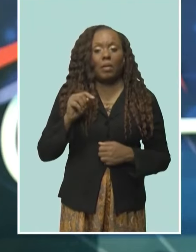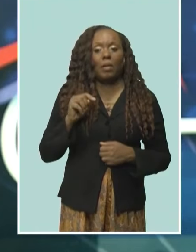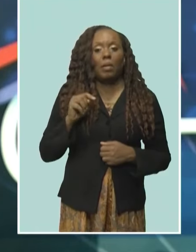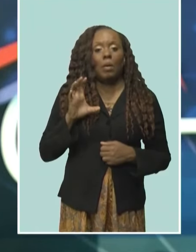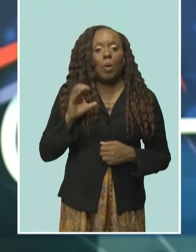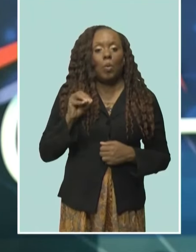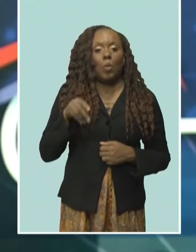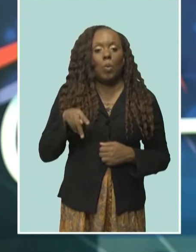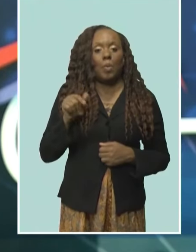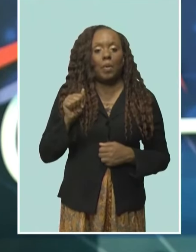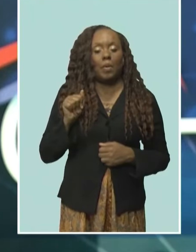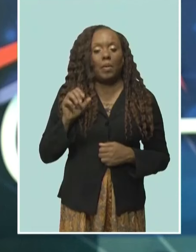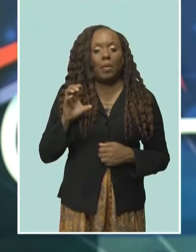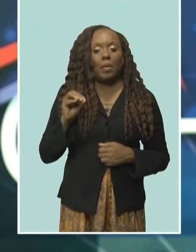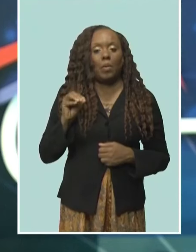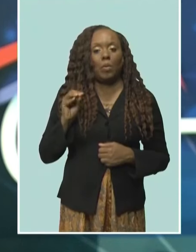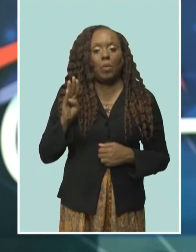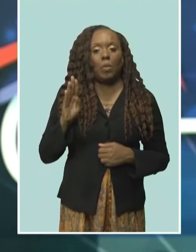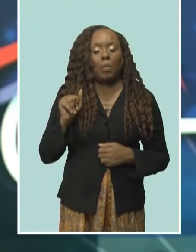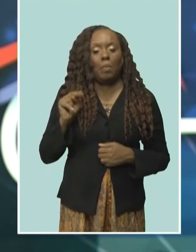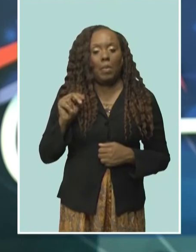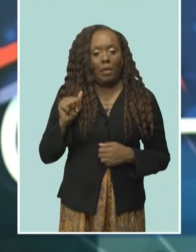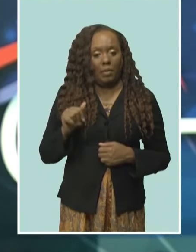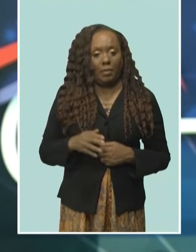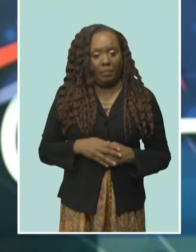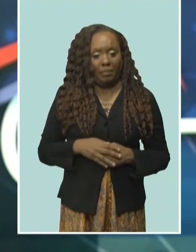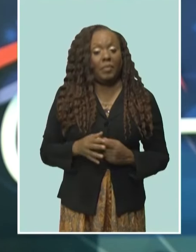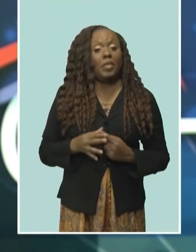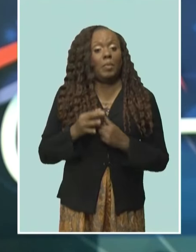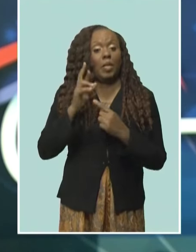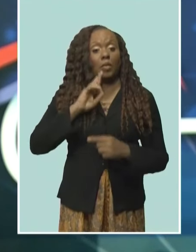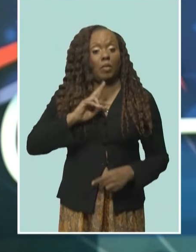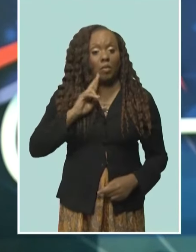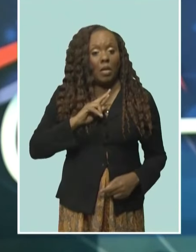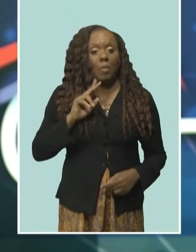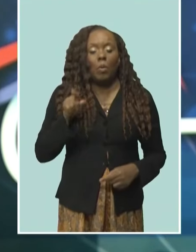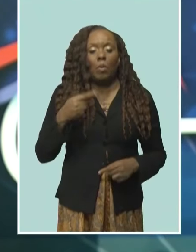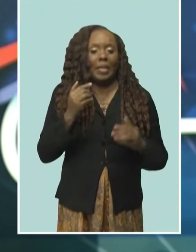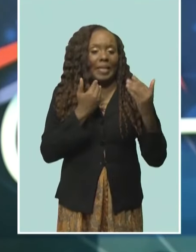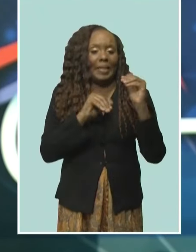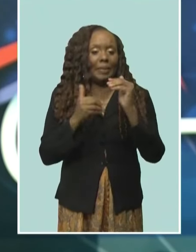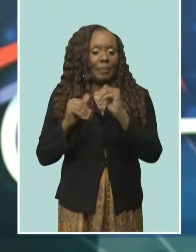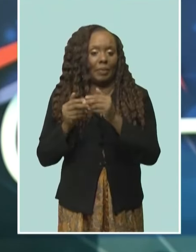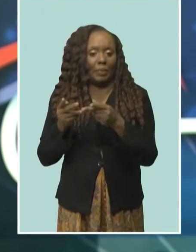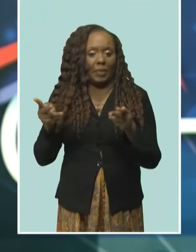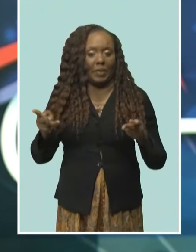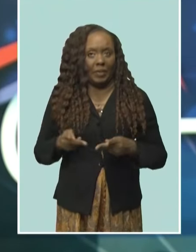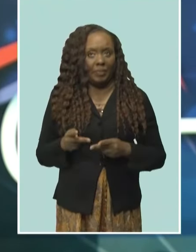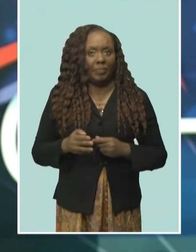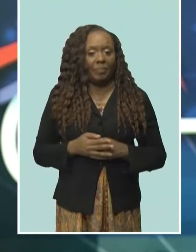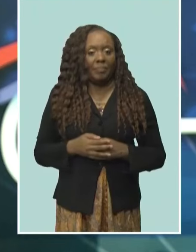Ms. Jordan adds the special edition rum will only be available at select locations.